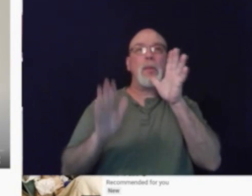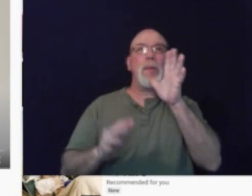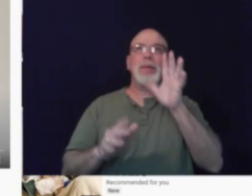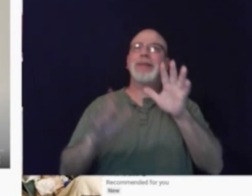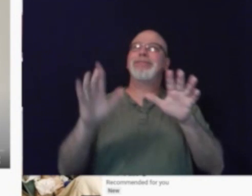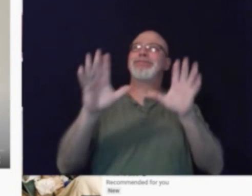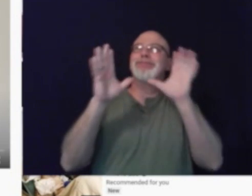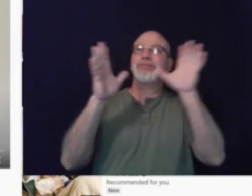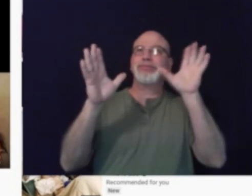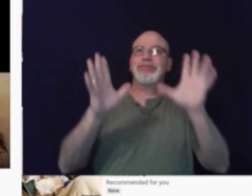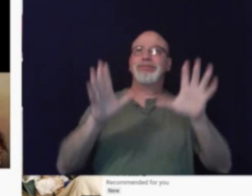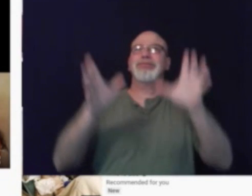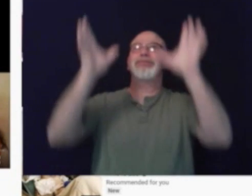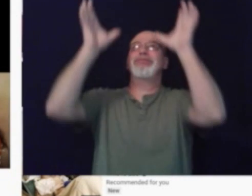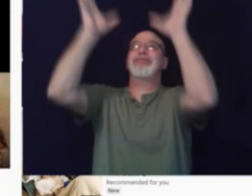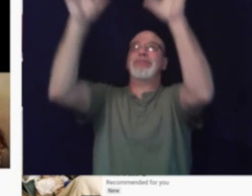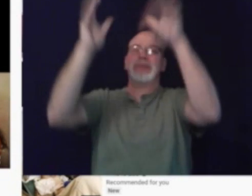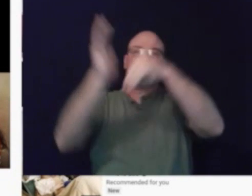painting away.